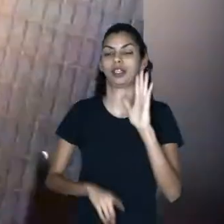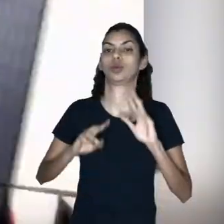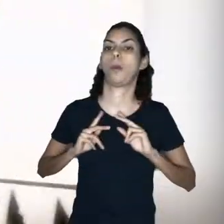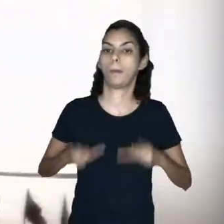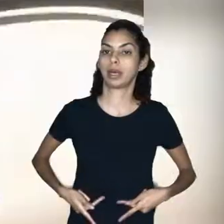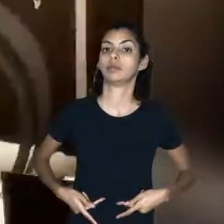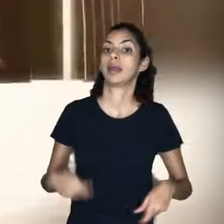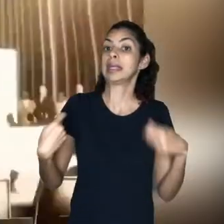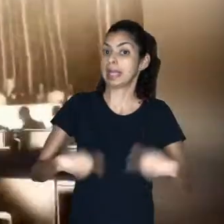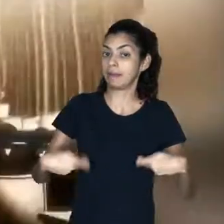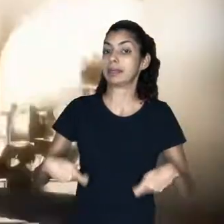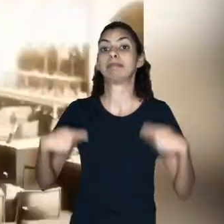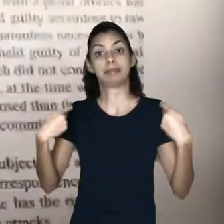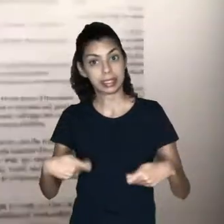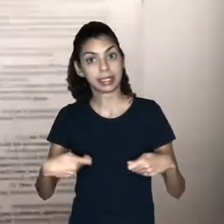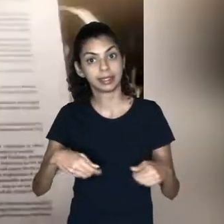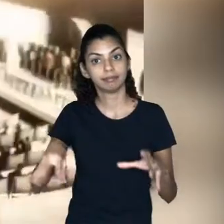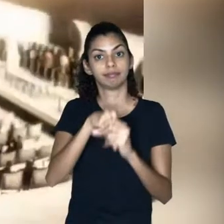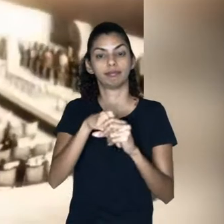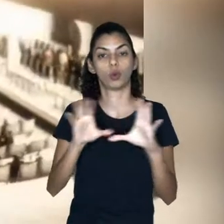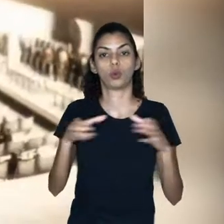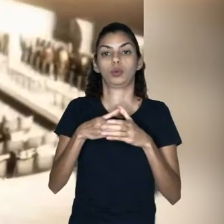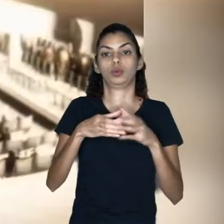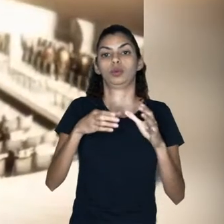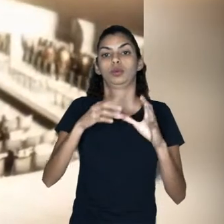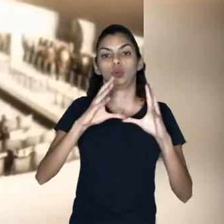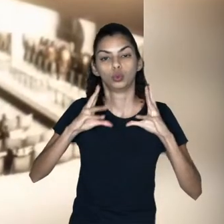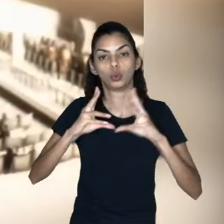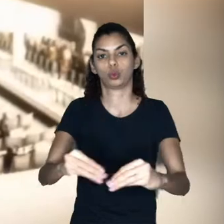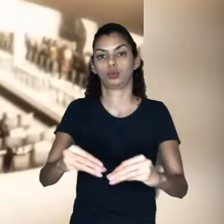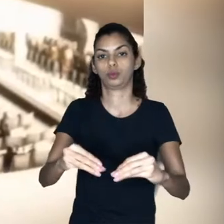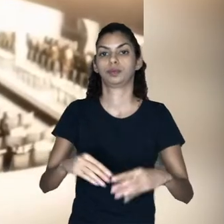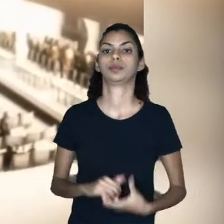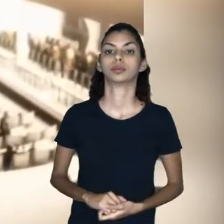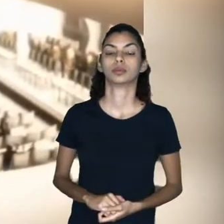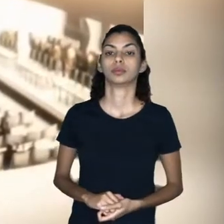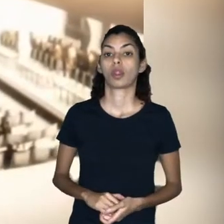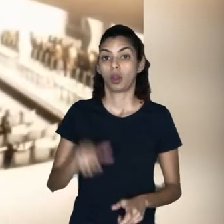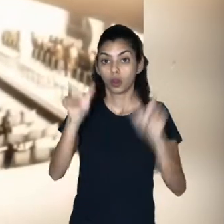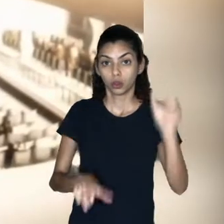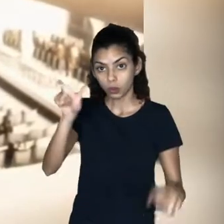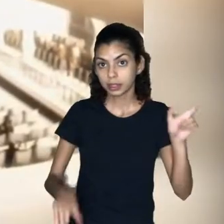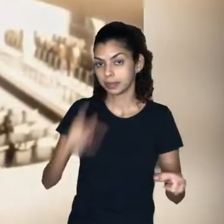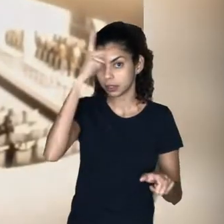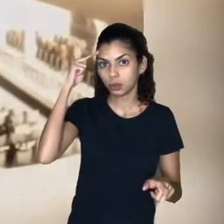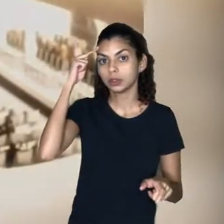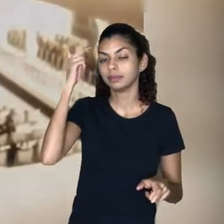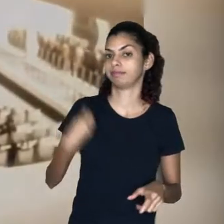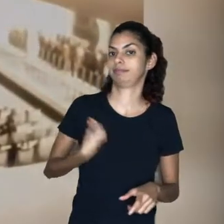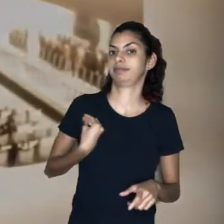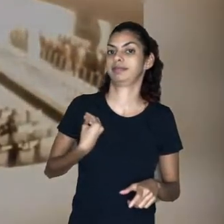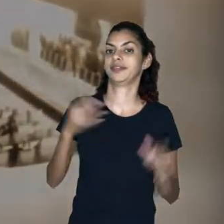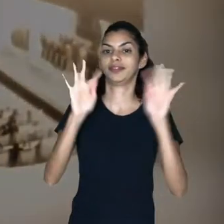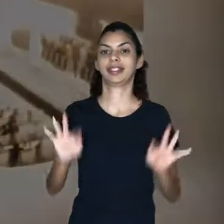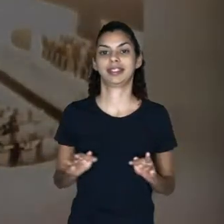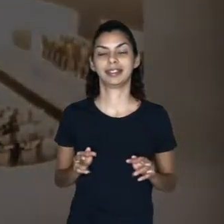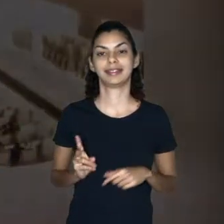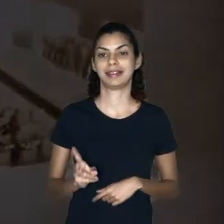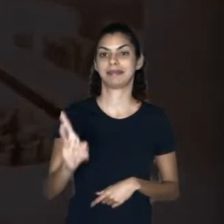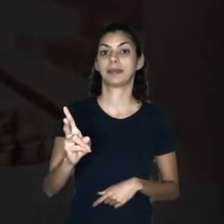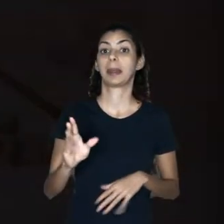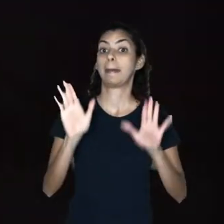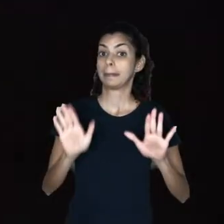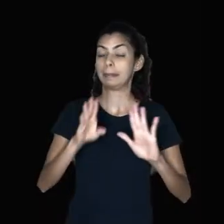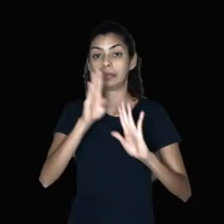everyone finally agreed that human rights should apply to everyone. And they all lived happily ever